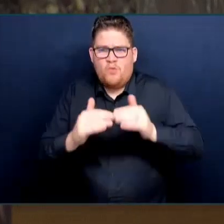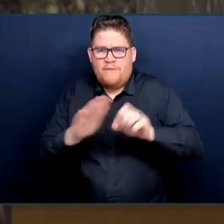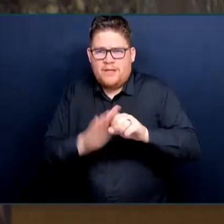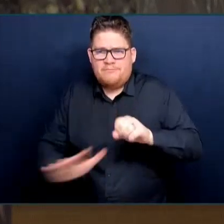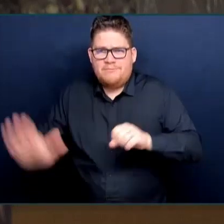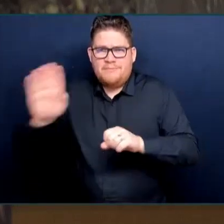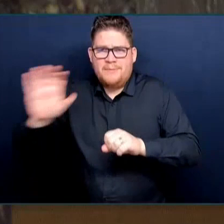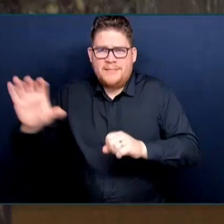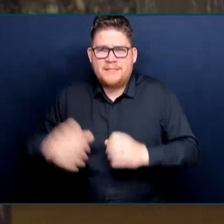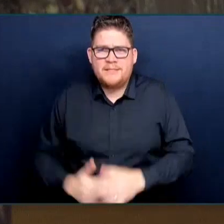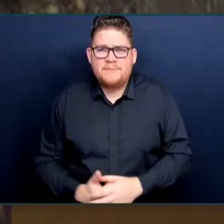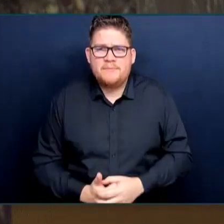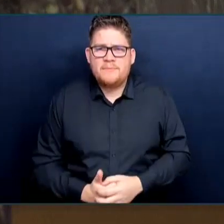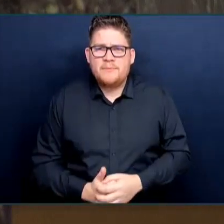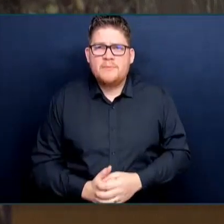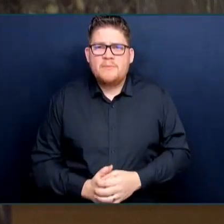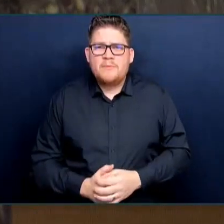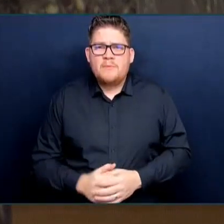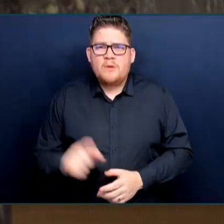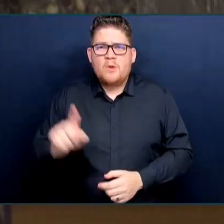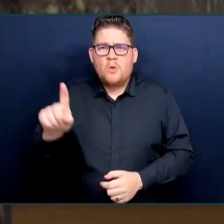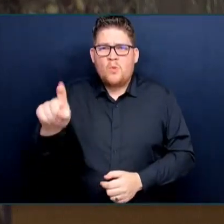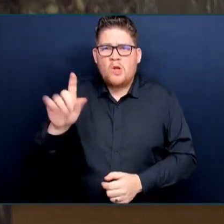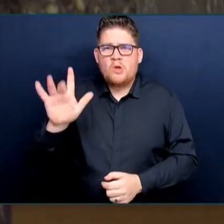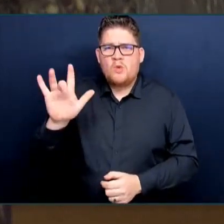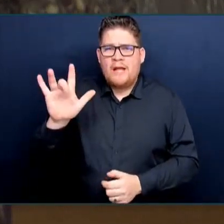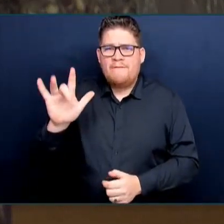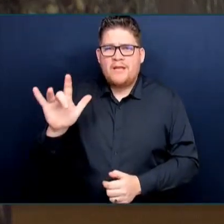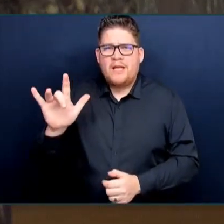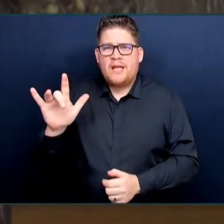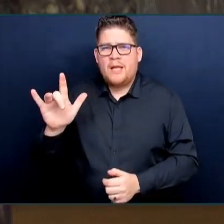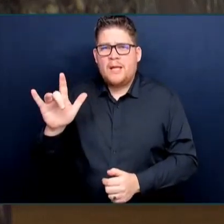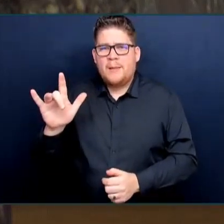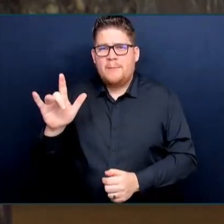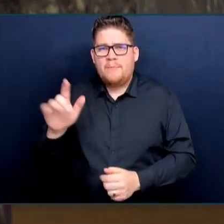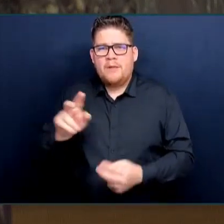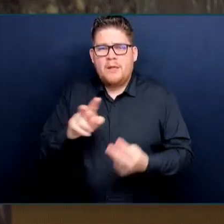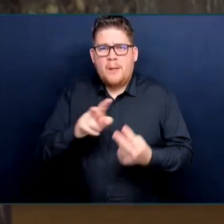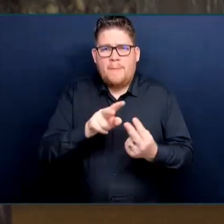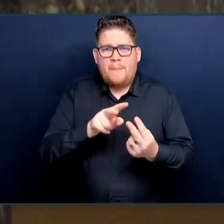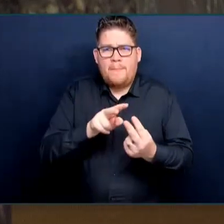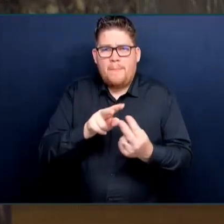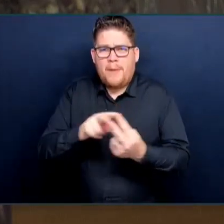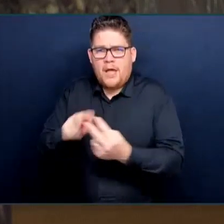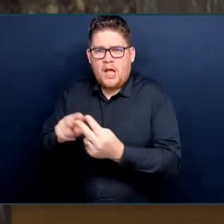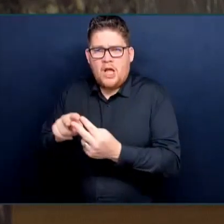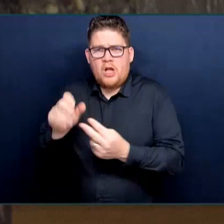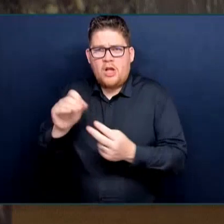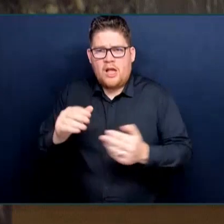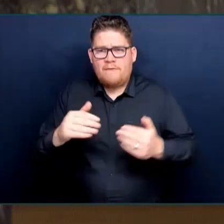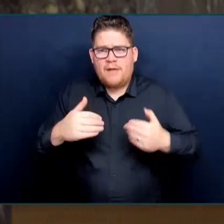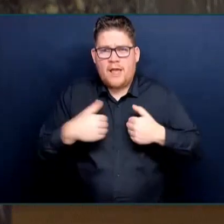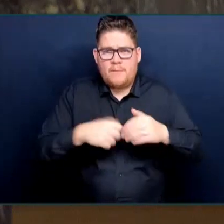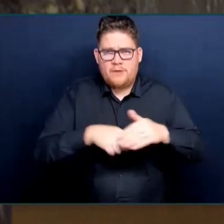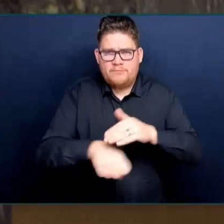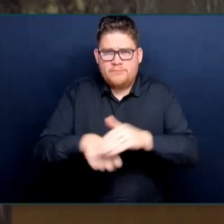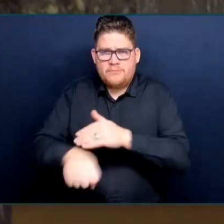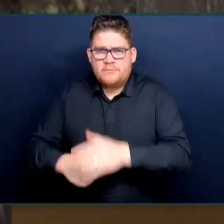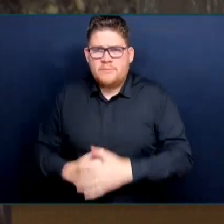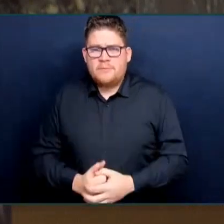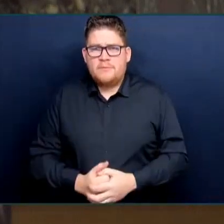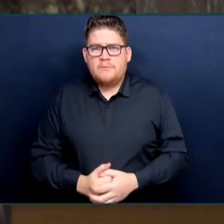In addition, we have put in place additional deferrals in two Fraser Canyon watersheds, the Utsilis and Sposom